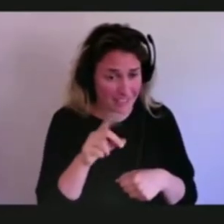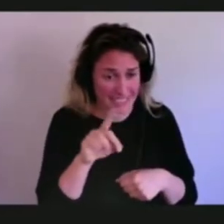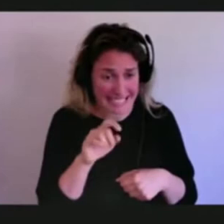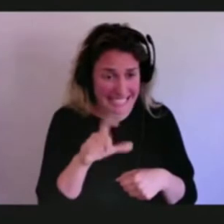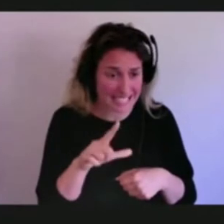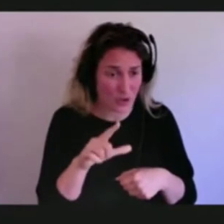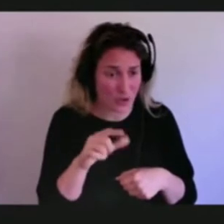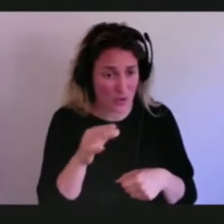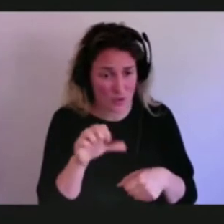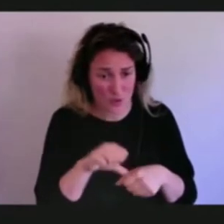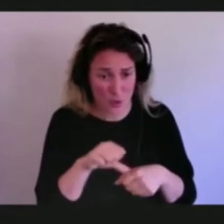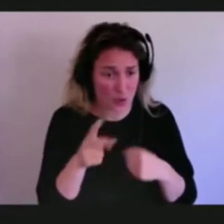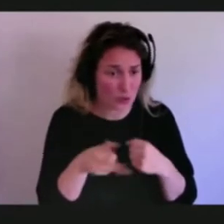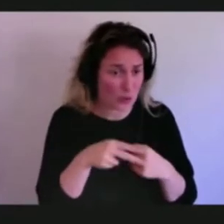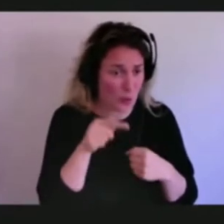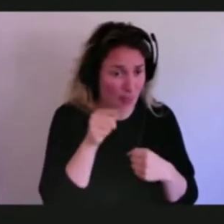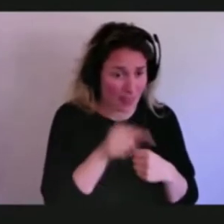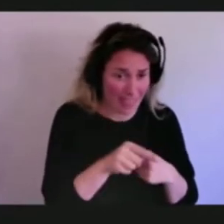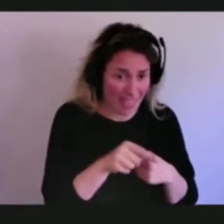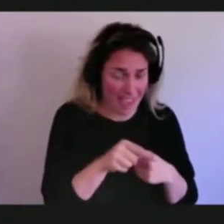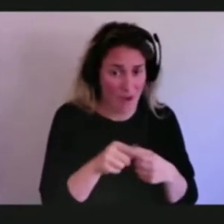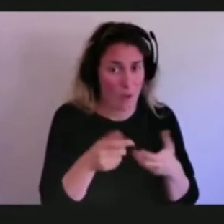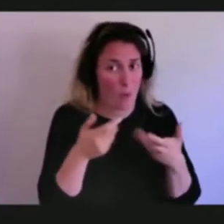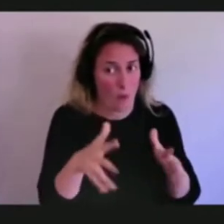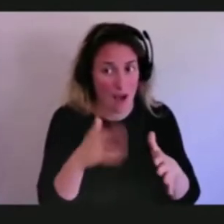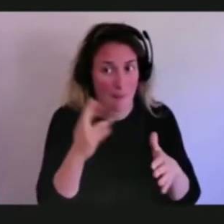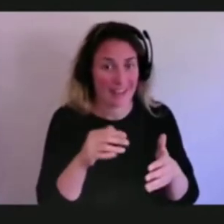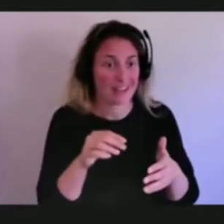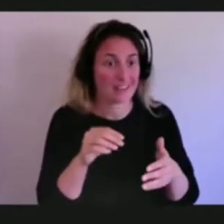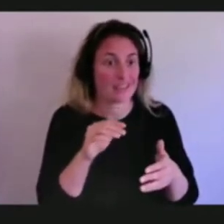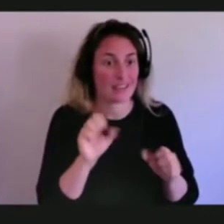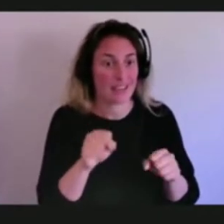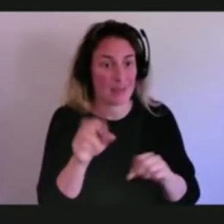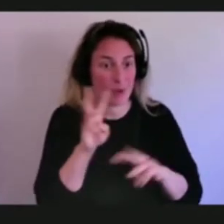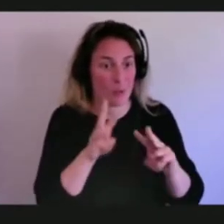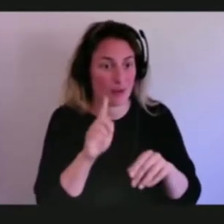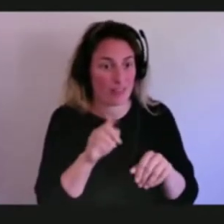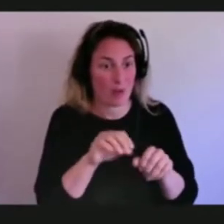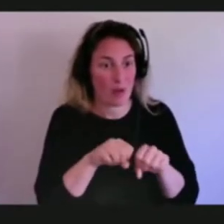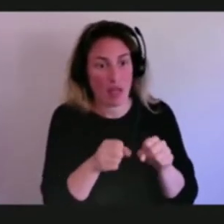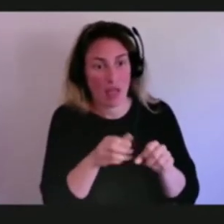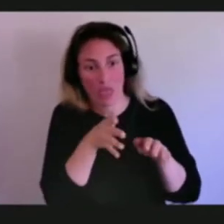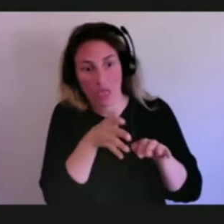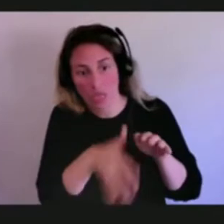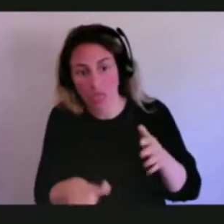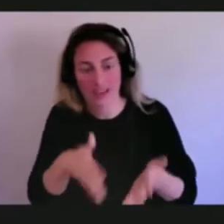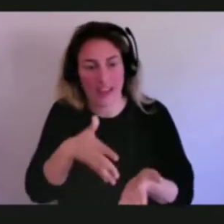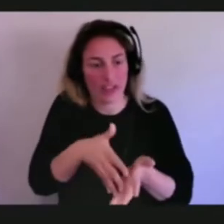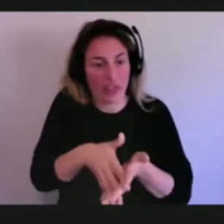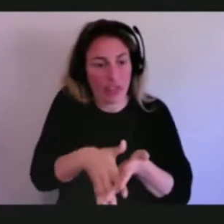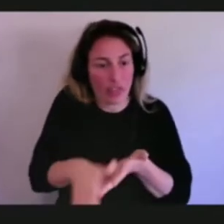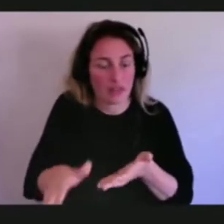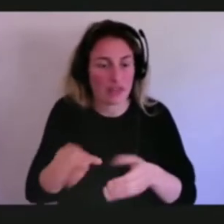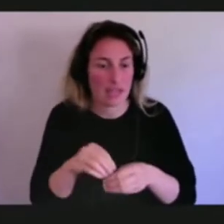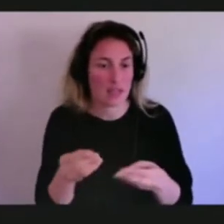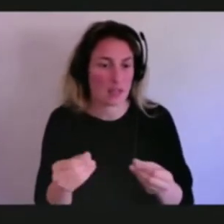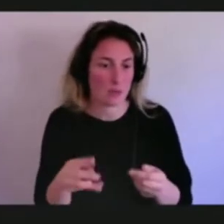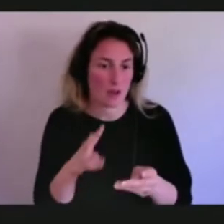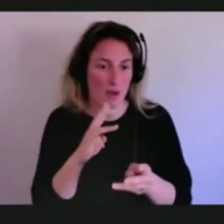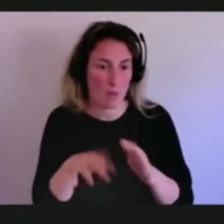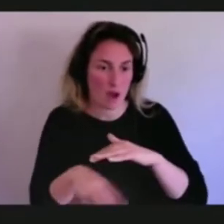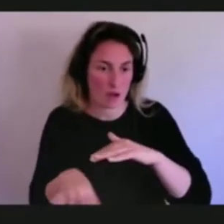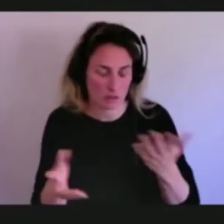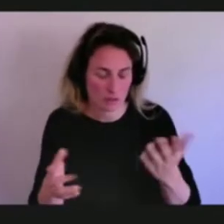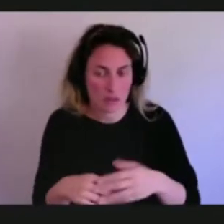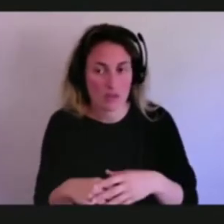because we're worried about if it gets into the ground water. There are, however, a lot of issues in